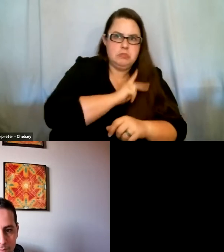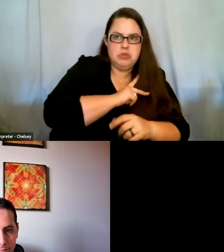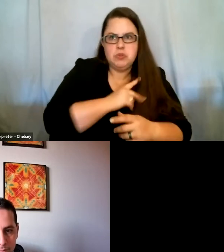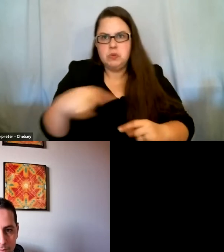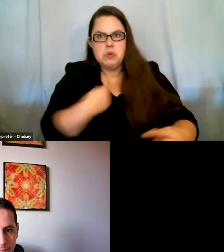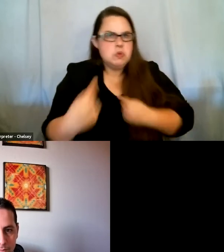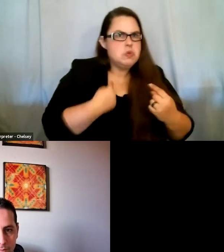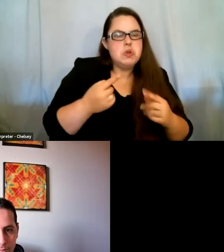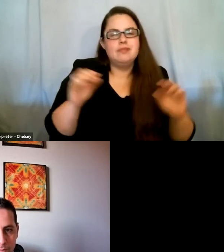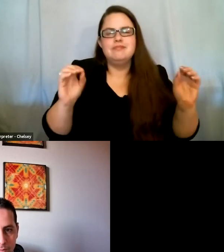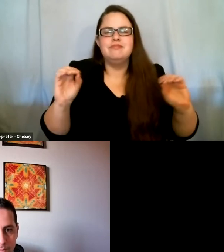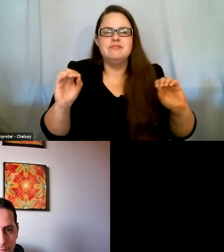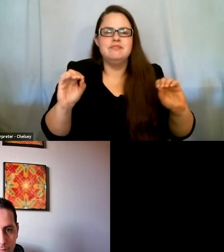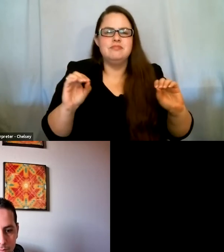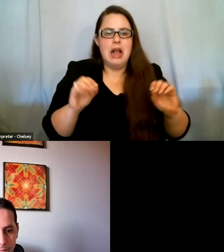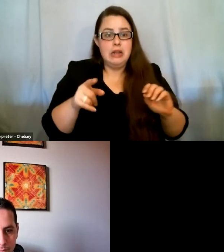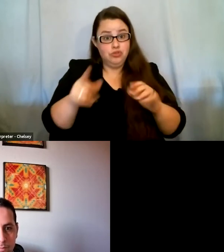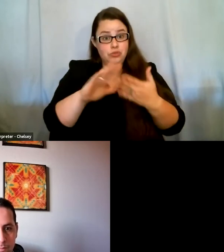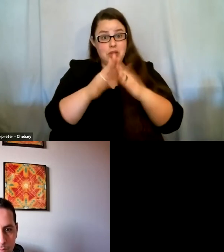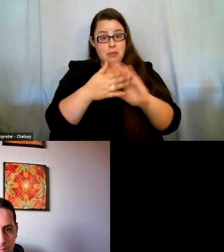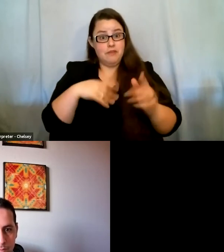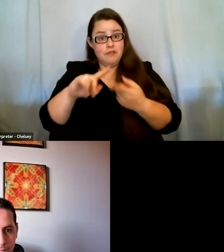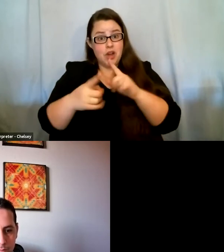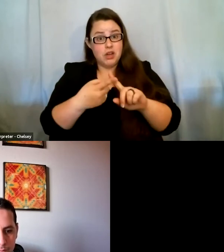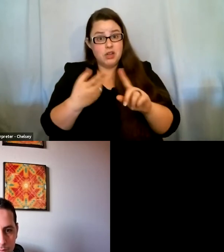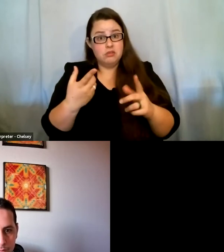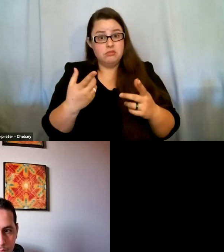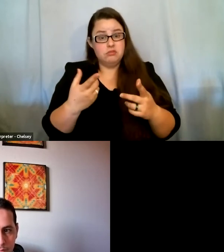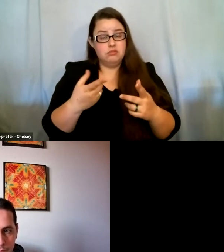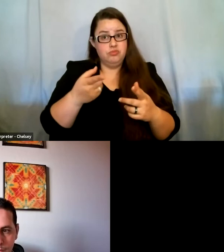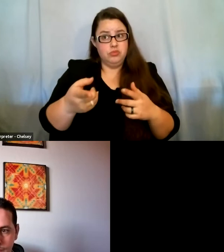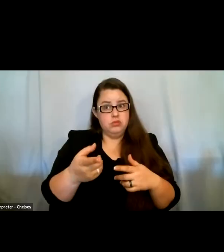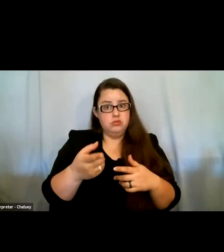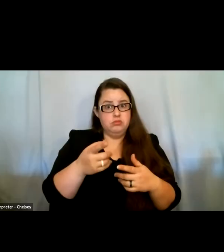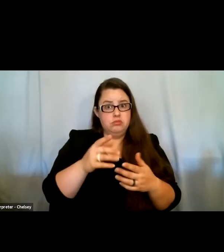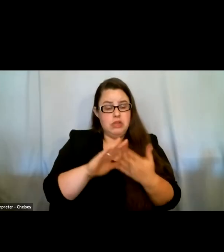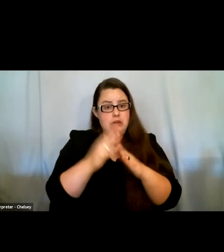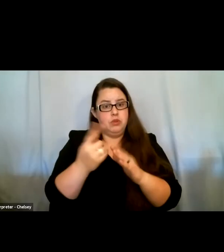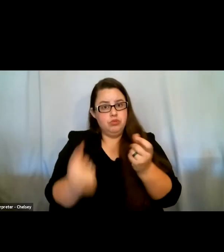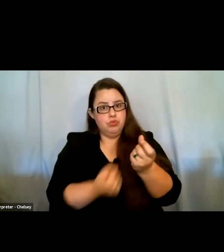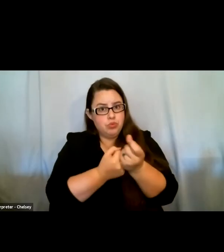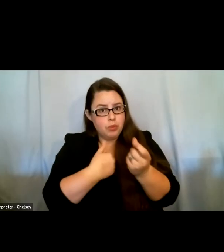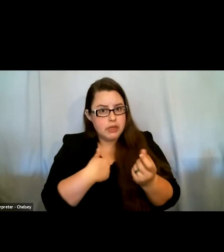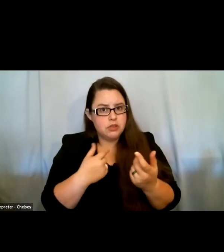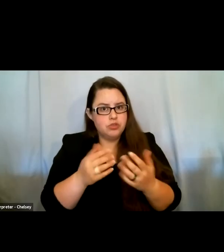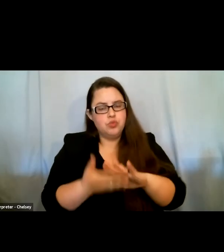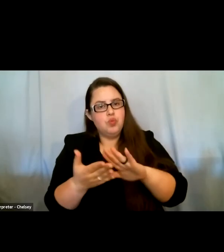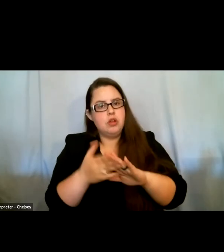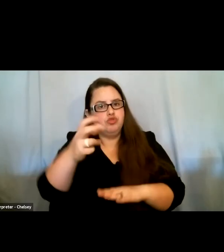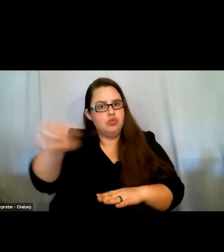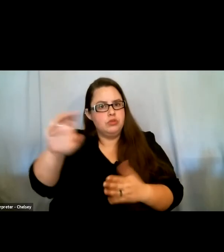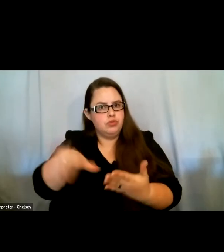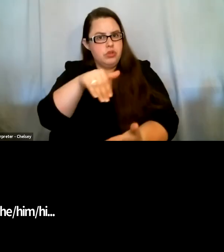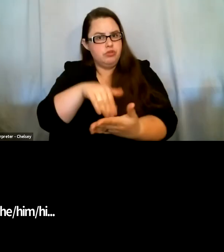And, and, you know, but she ended up being my friend, right? She ended up, you know, being someone that was supportive of me. She ran the transfer center, right? And so she